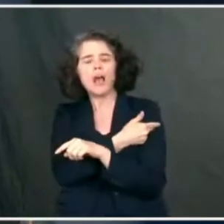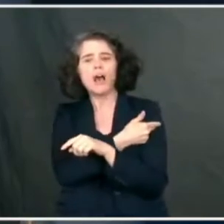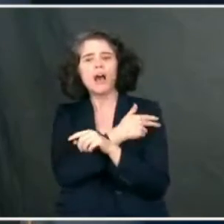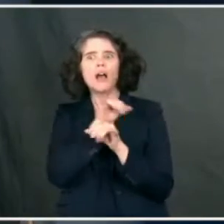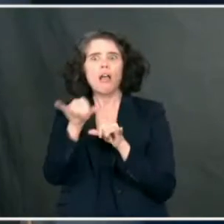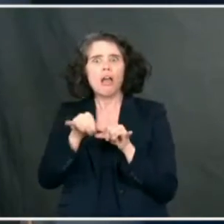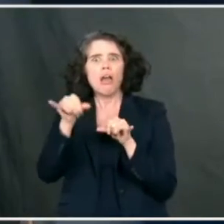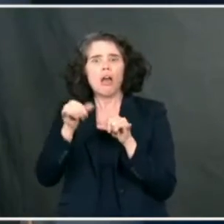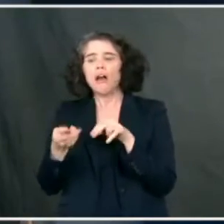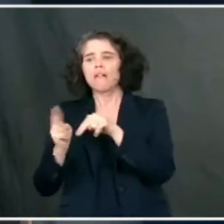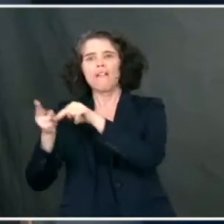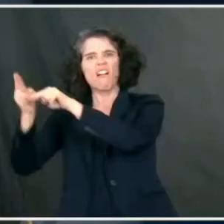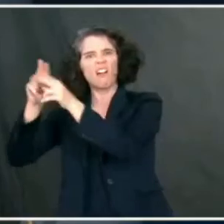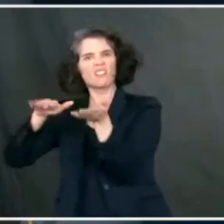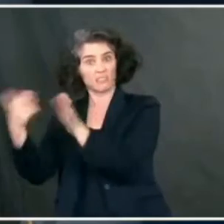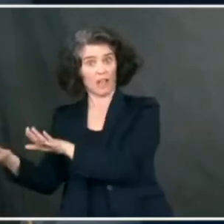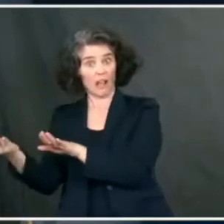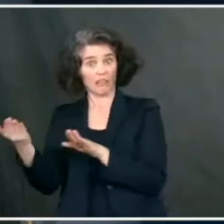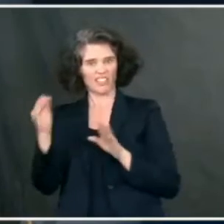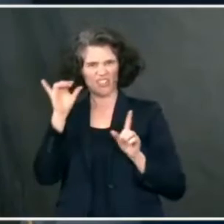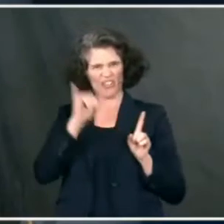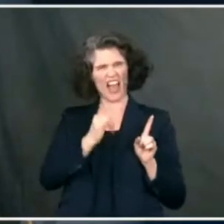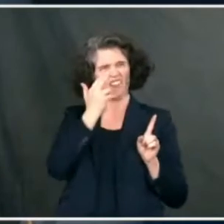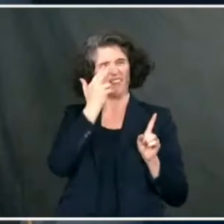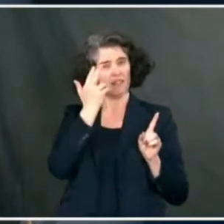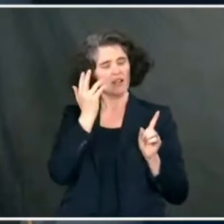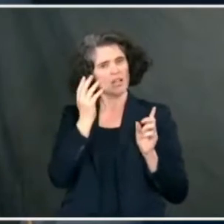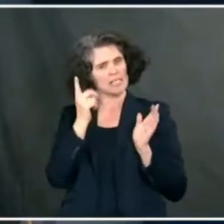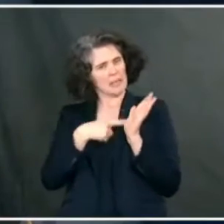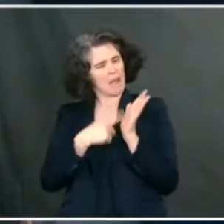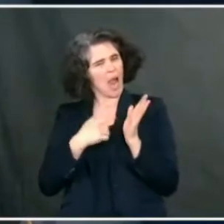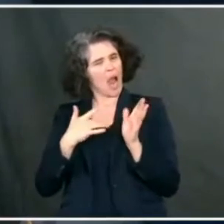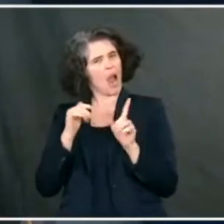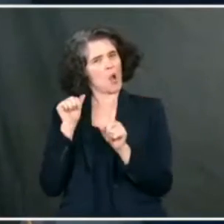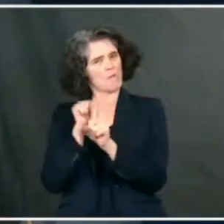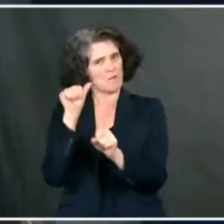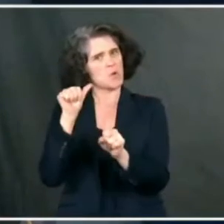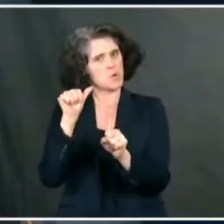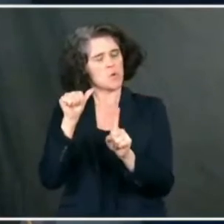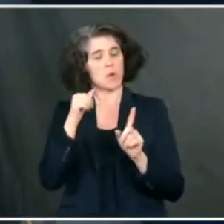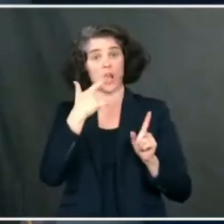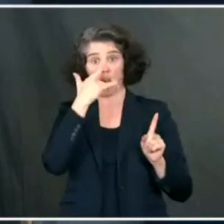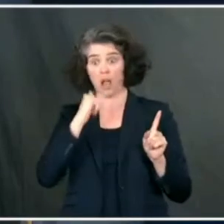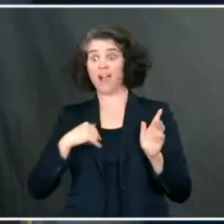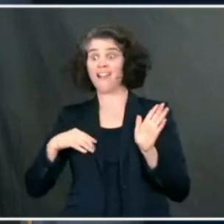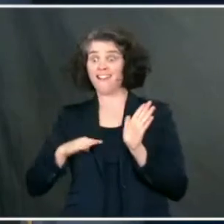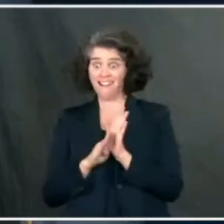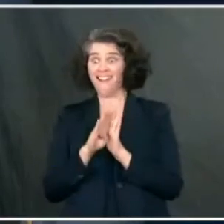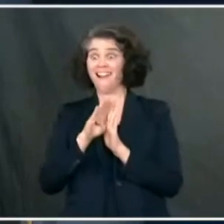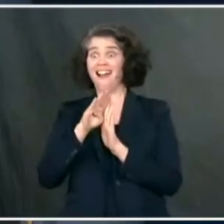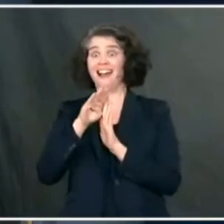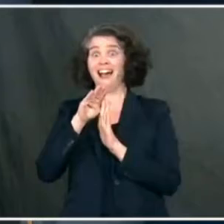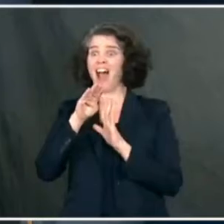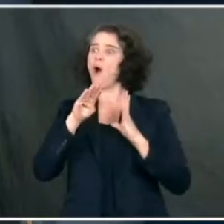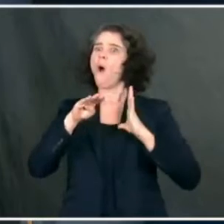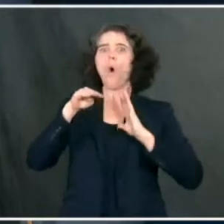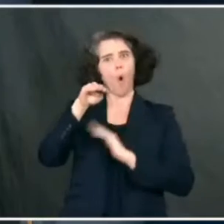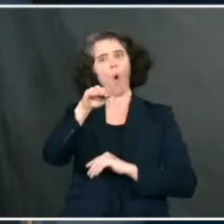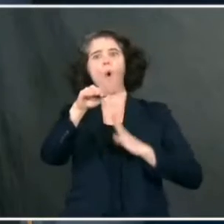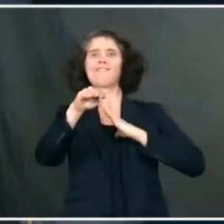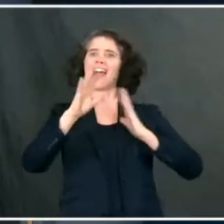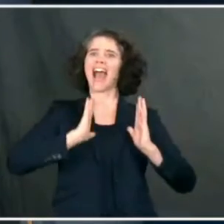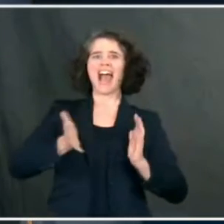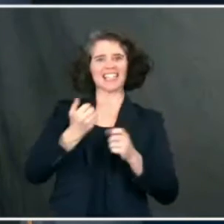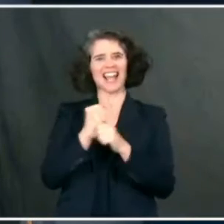paradoxical curves where you see something plateauing and maybe coming down at the same time as hospitalizations and deaths